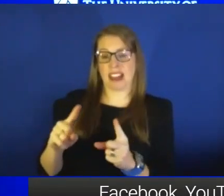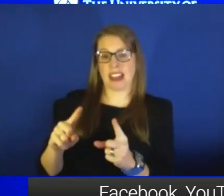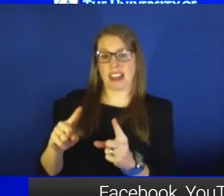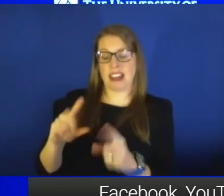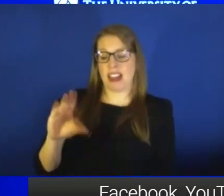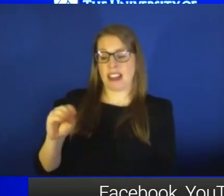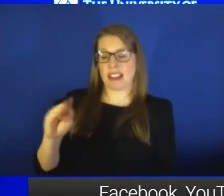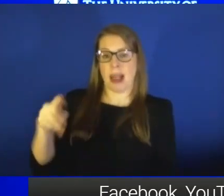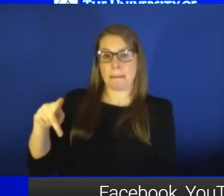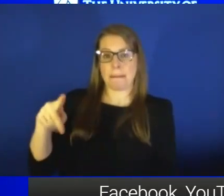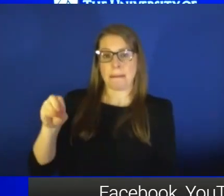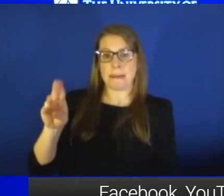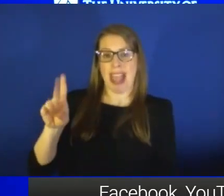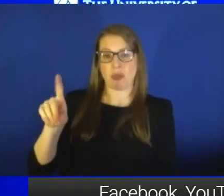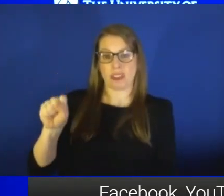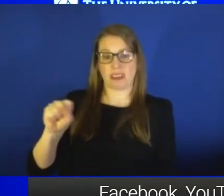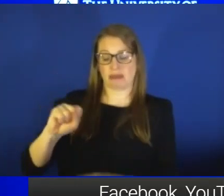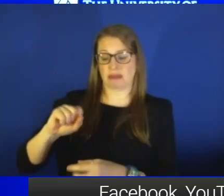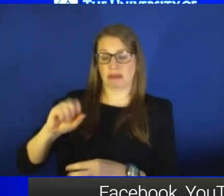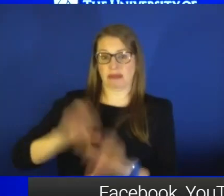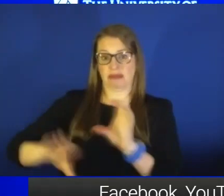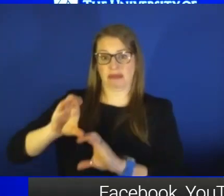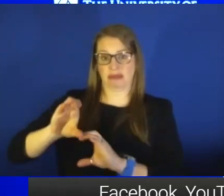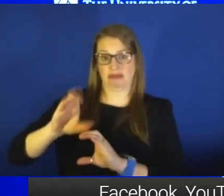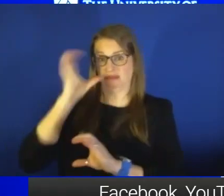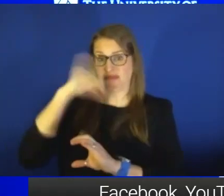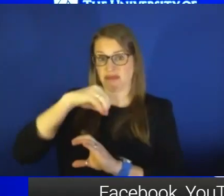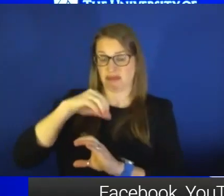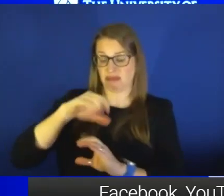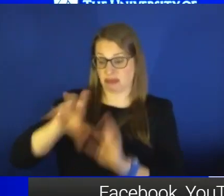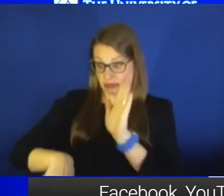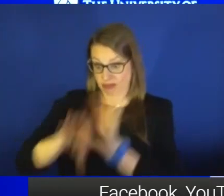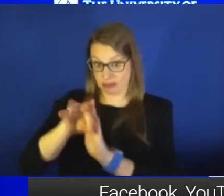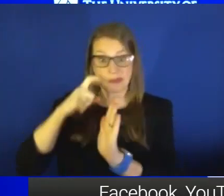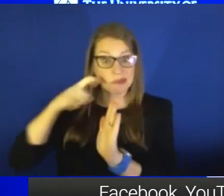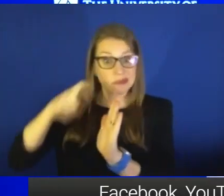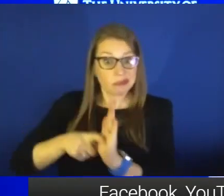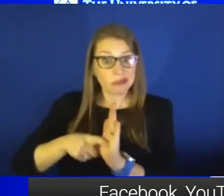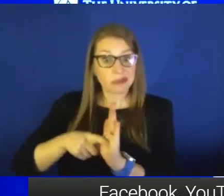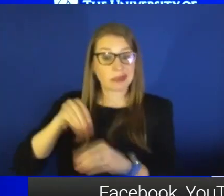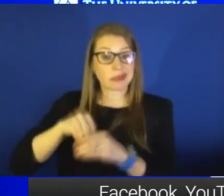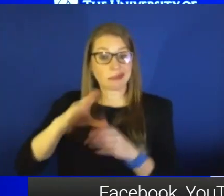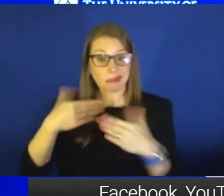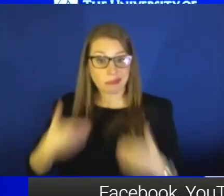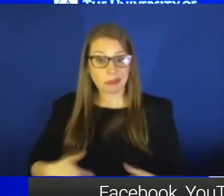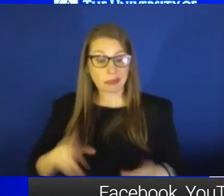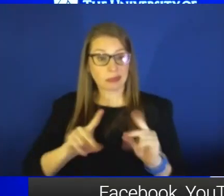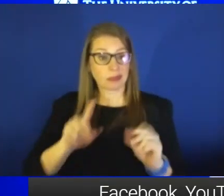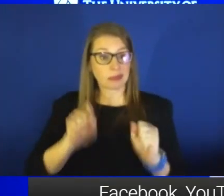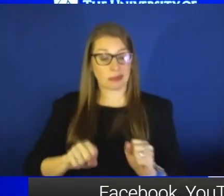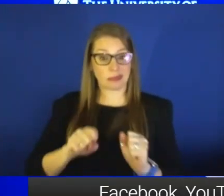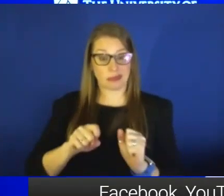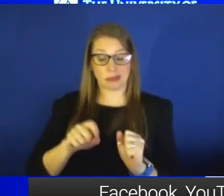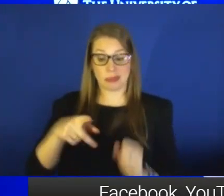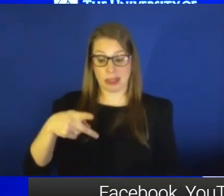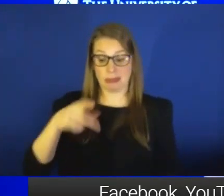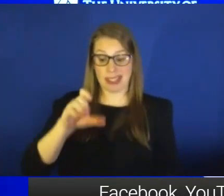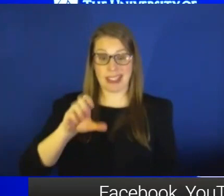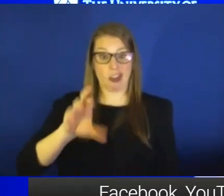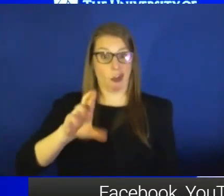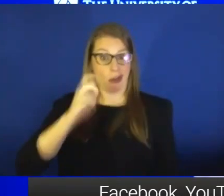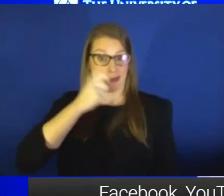abnormal or detected because we know that people can detect, you can detect PCR positivity